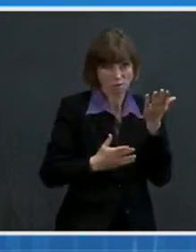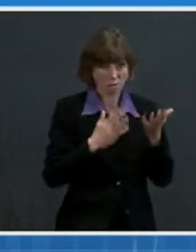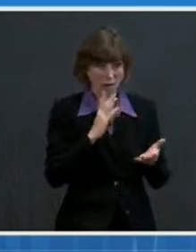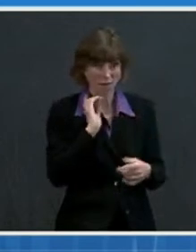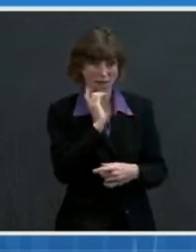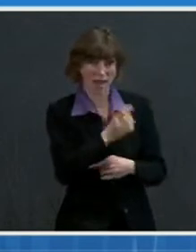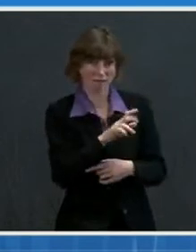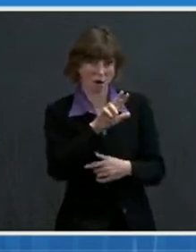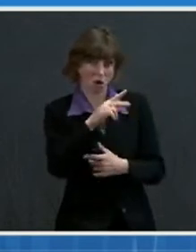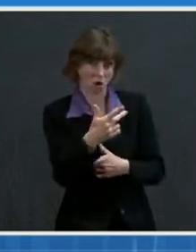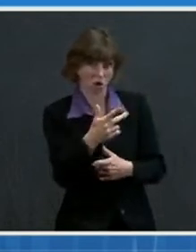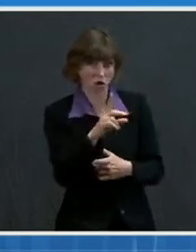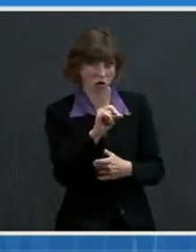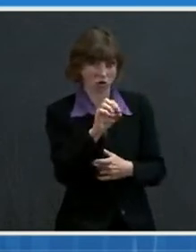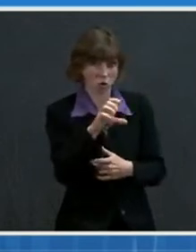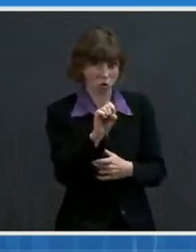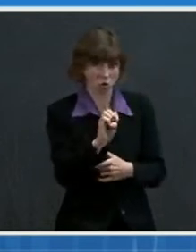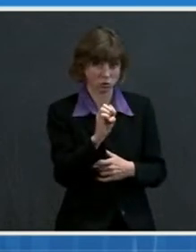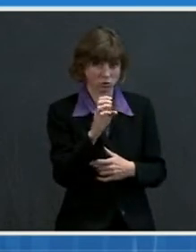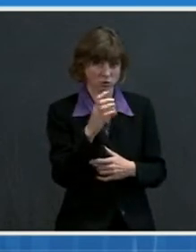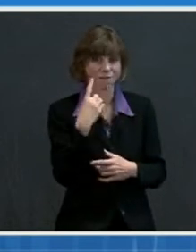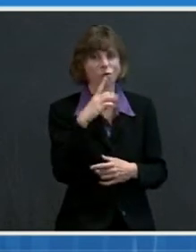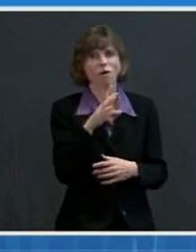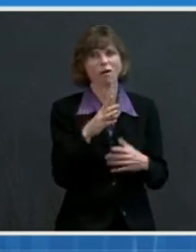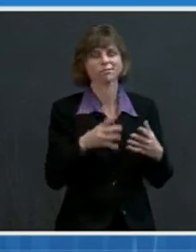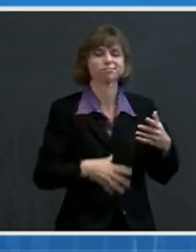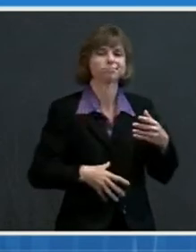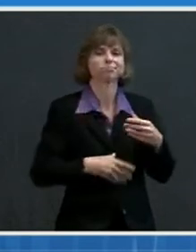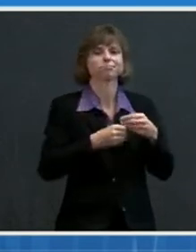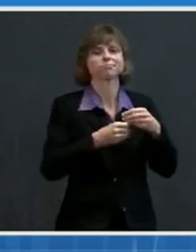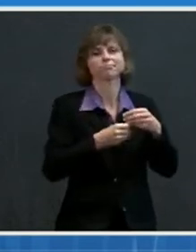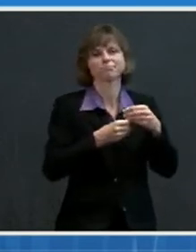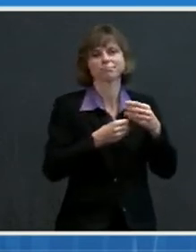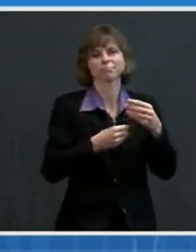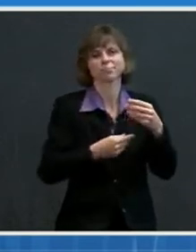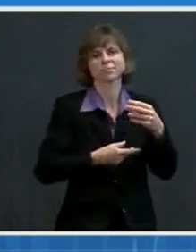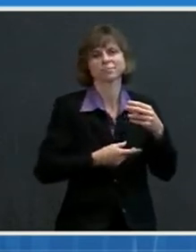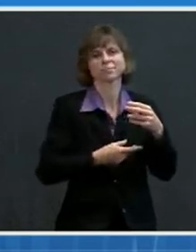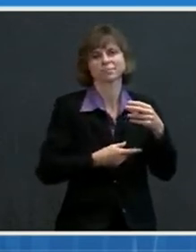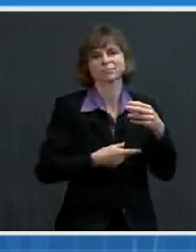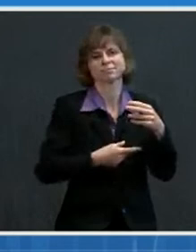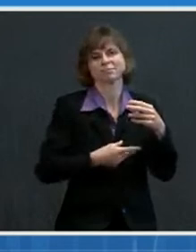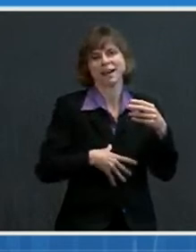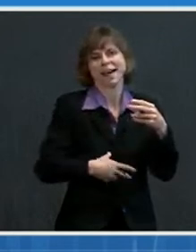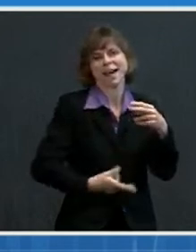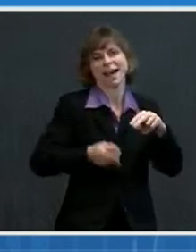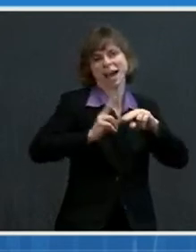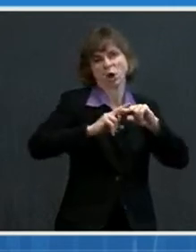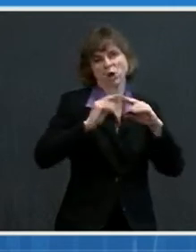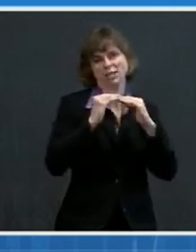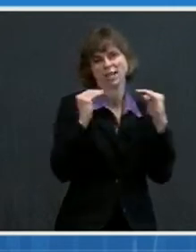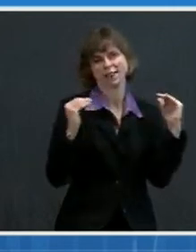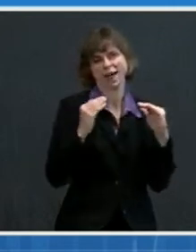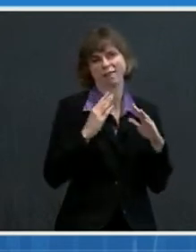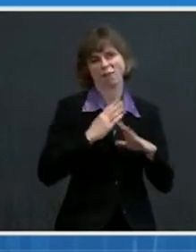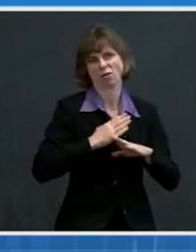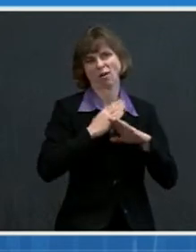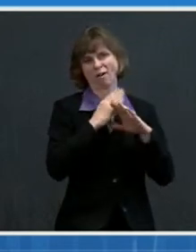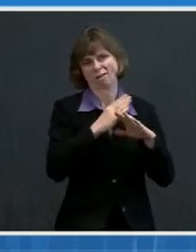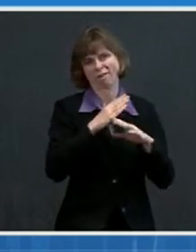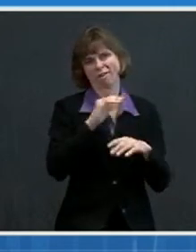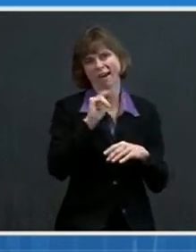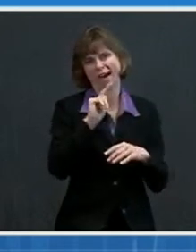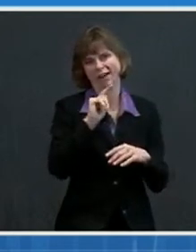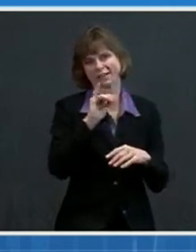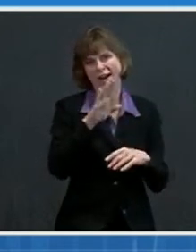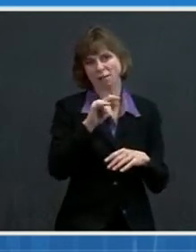type virus to boost up the level of neutralizing antibodies. The parameter there will be